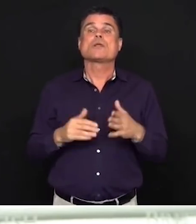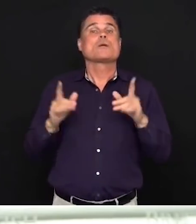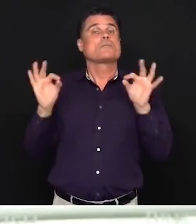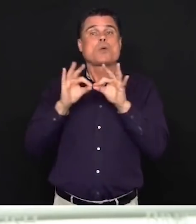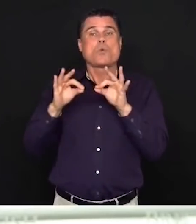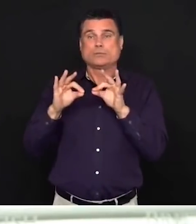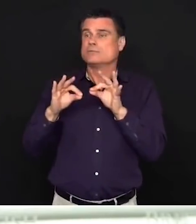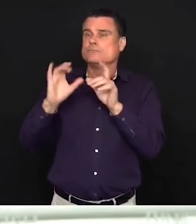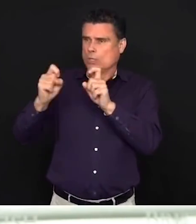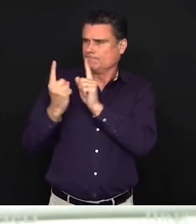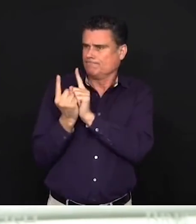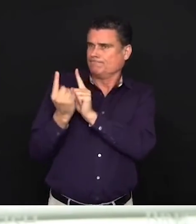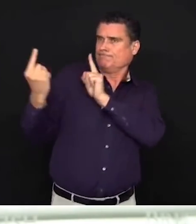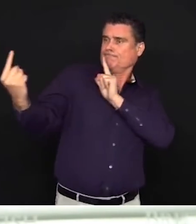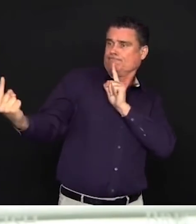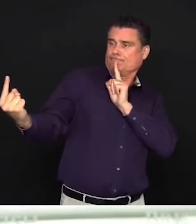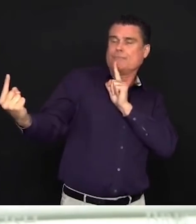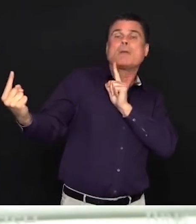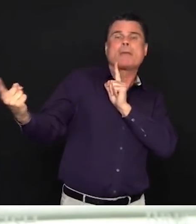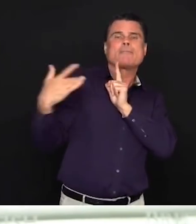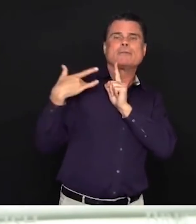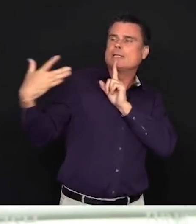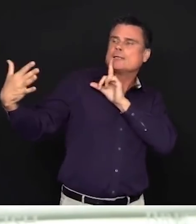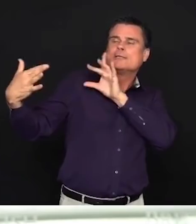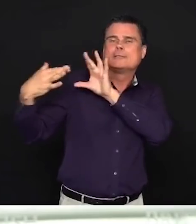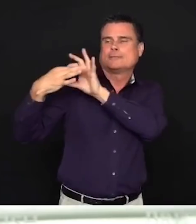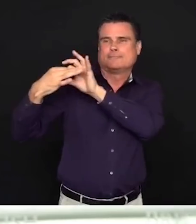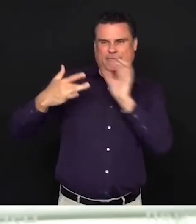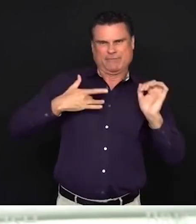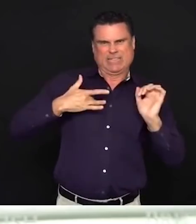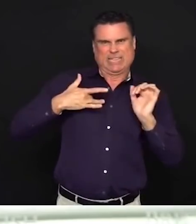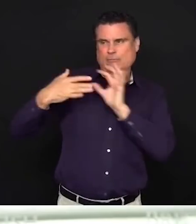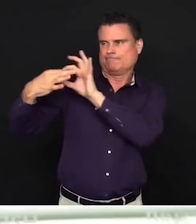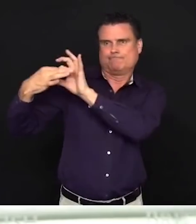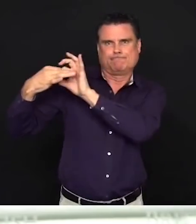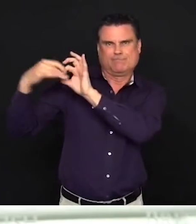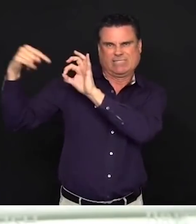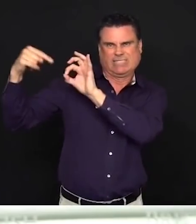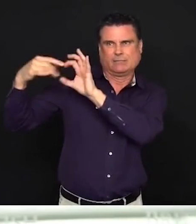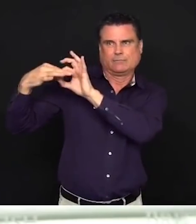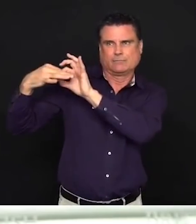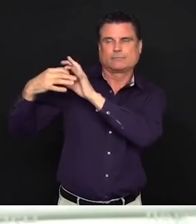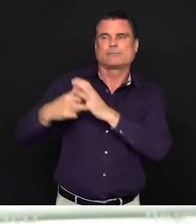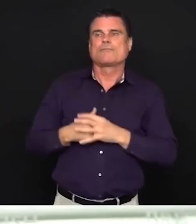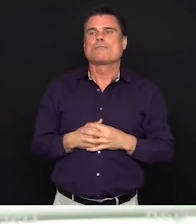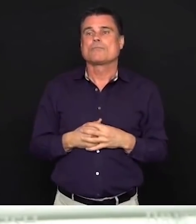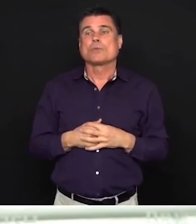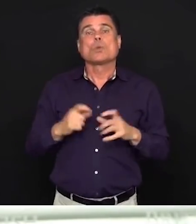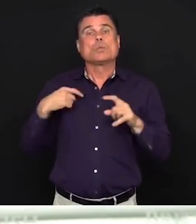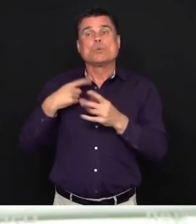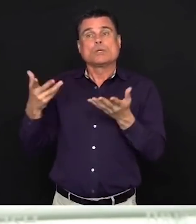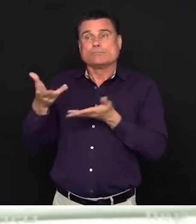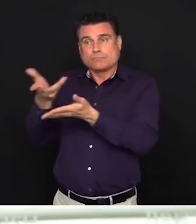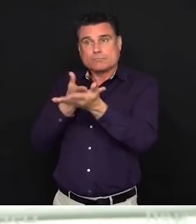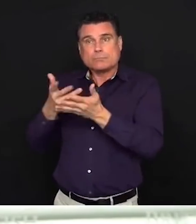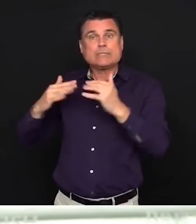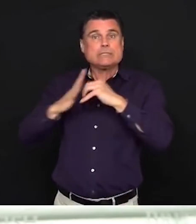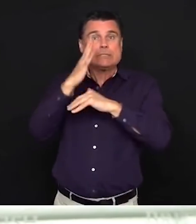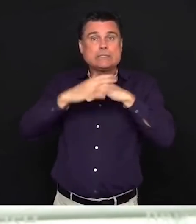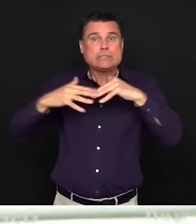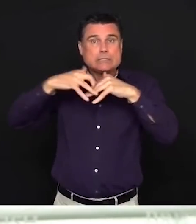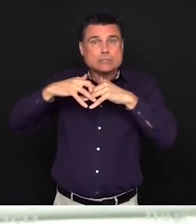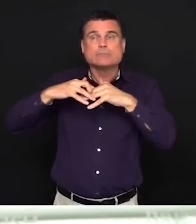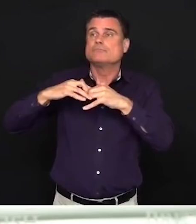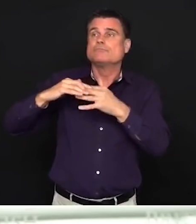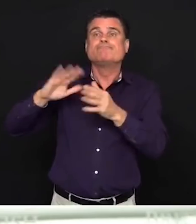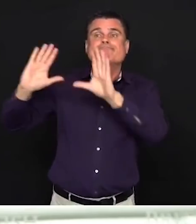So we're working with our indigenous partners and with the Canadian Mental Health Association BC with foundry youth centers and others to make sure